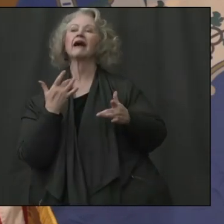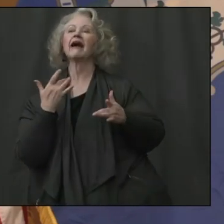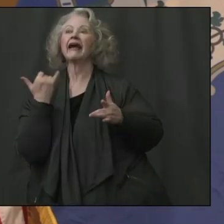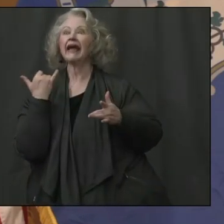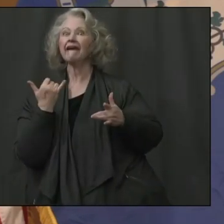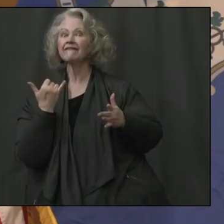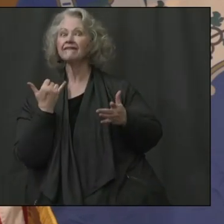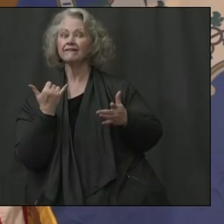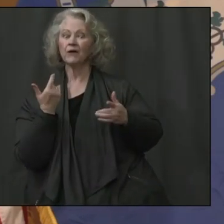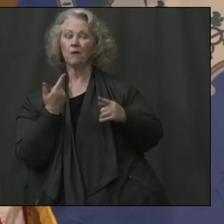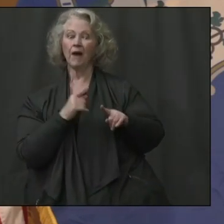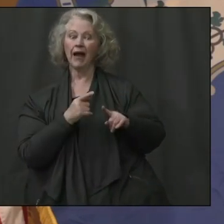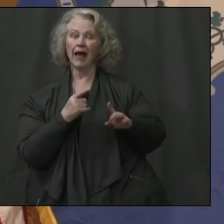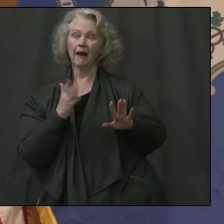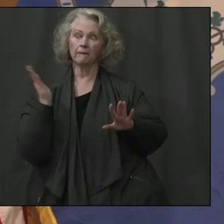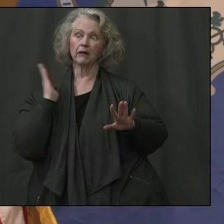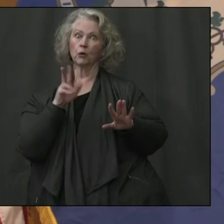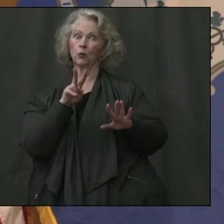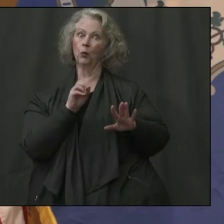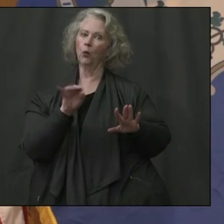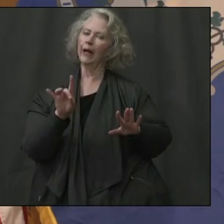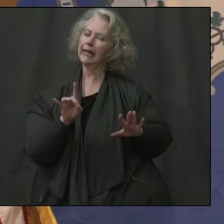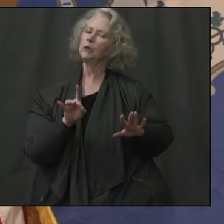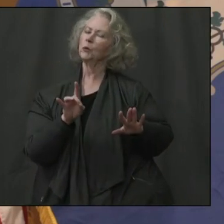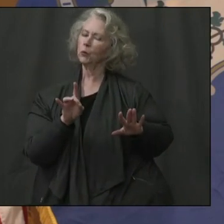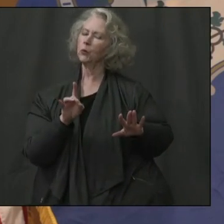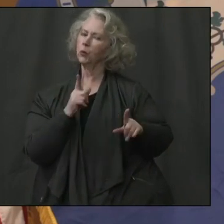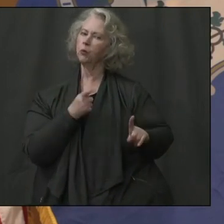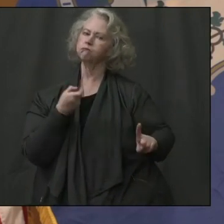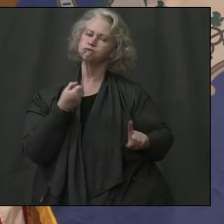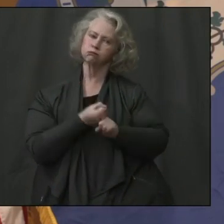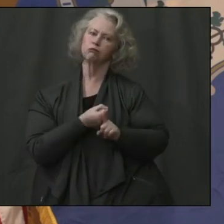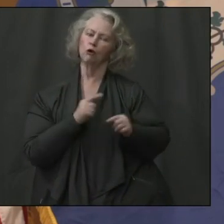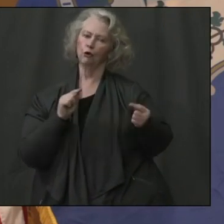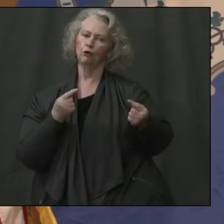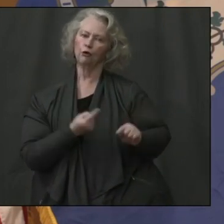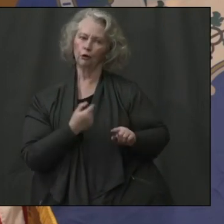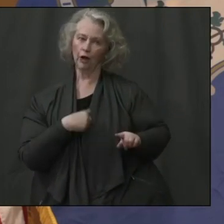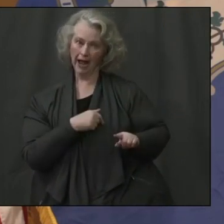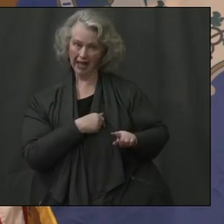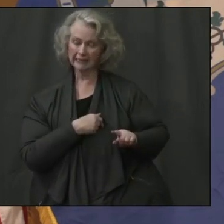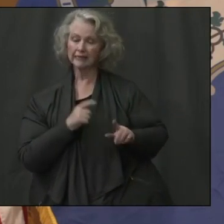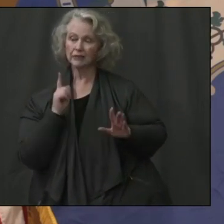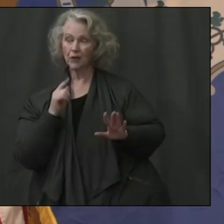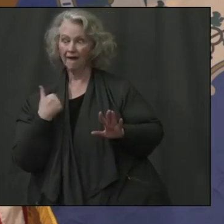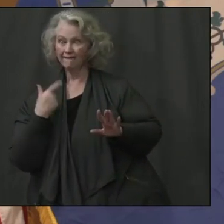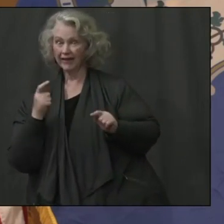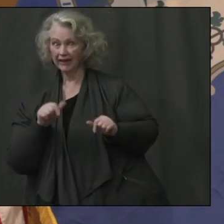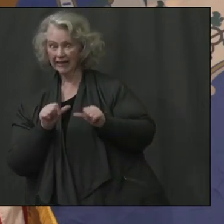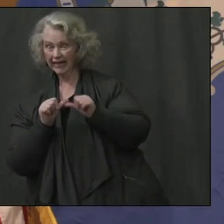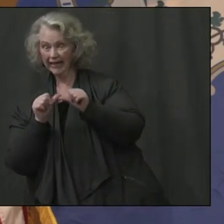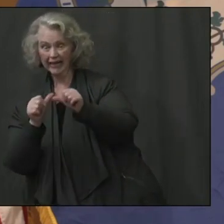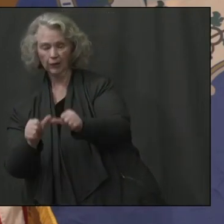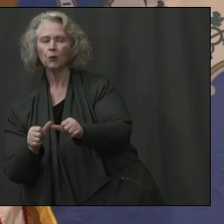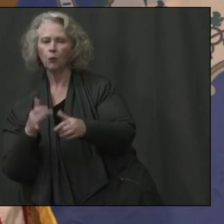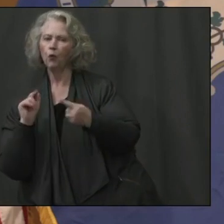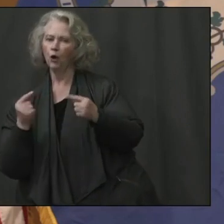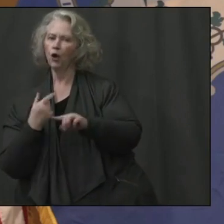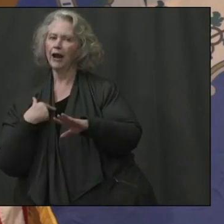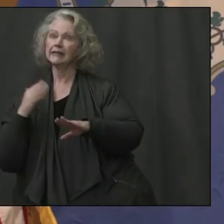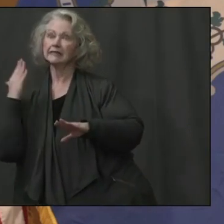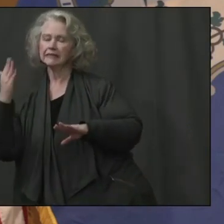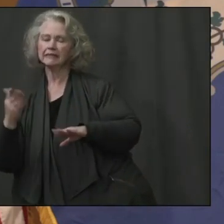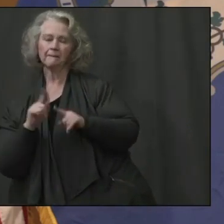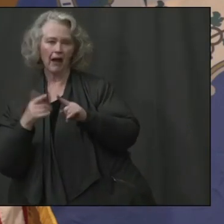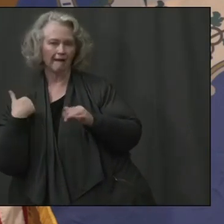occurred in 2008, we could see an, an additional significant draw on our rainy day fund. So we're making the, um, progress that's